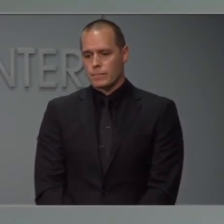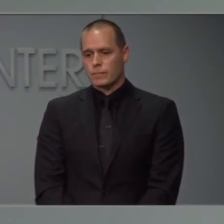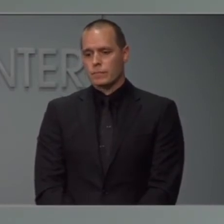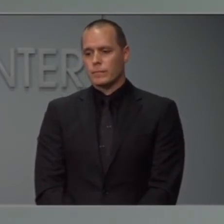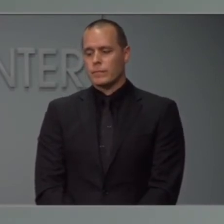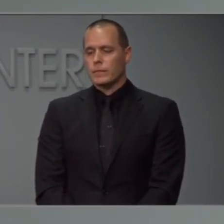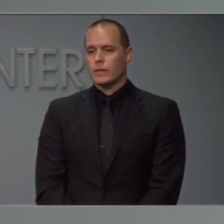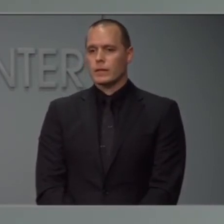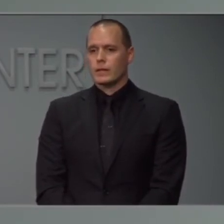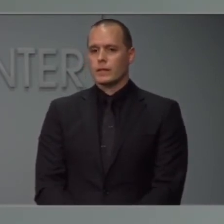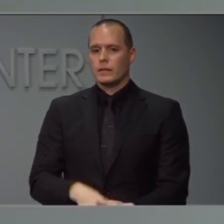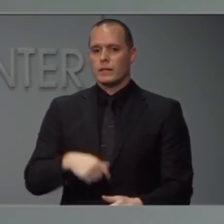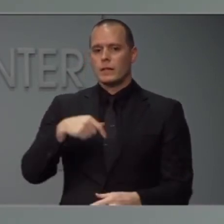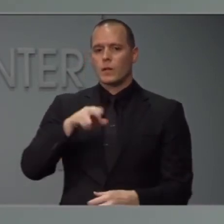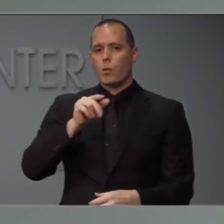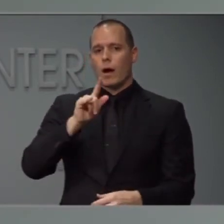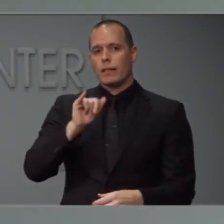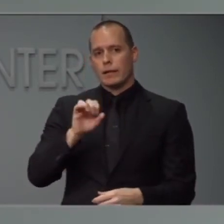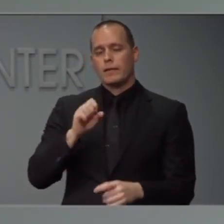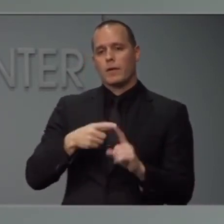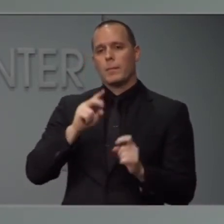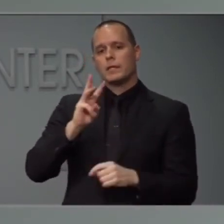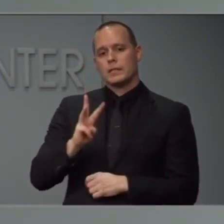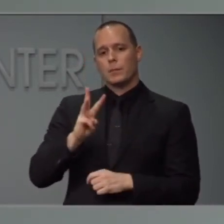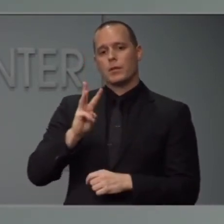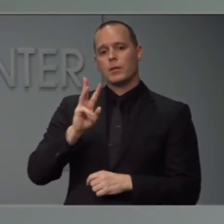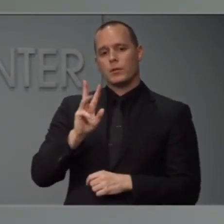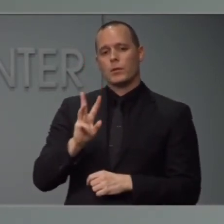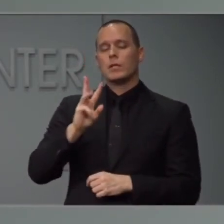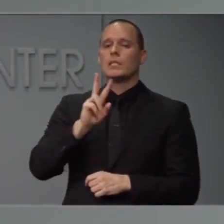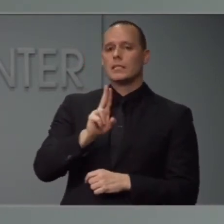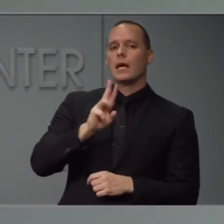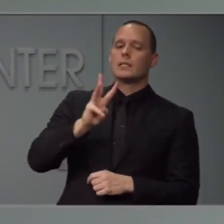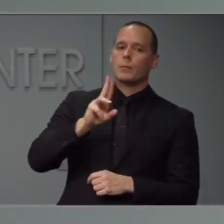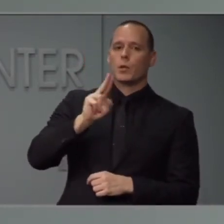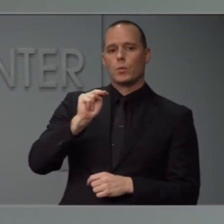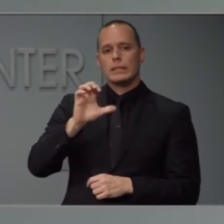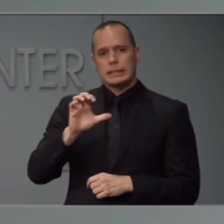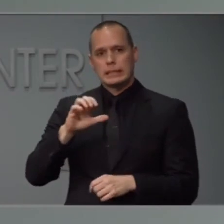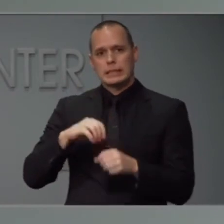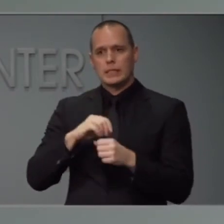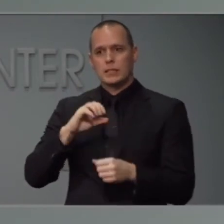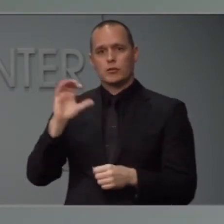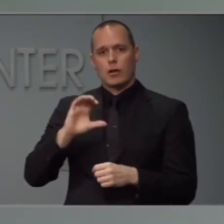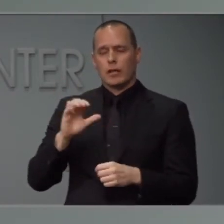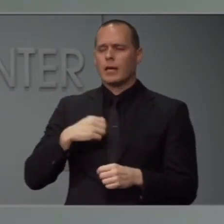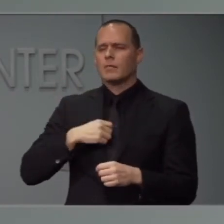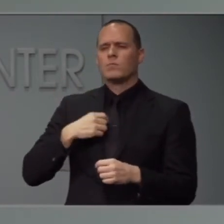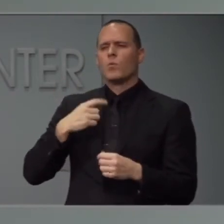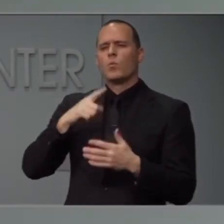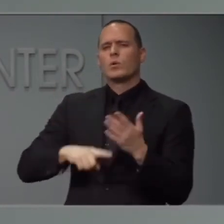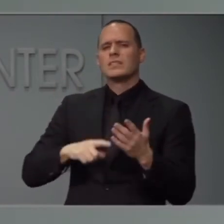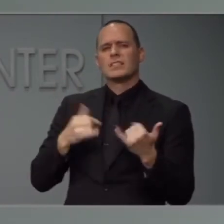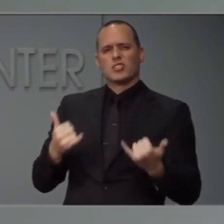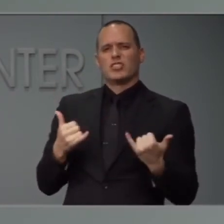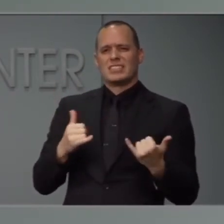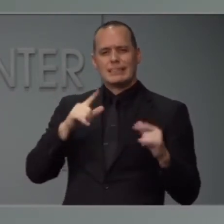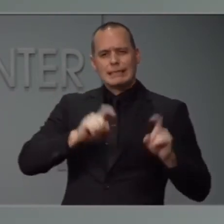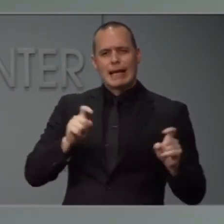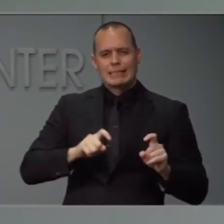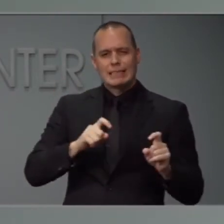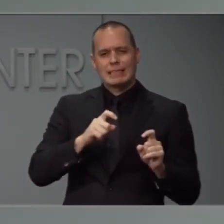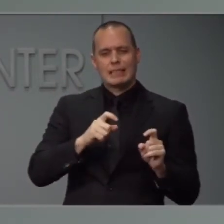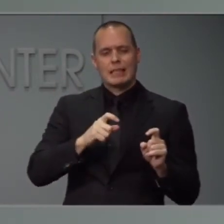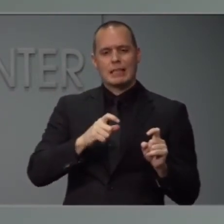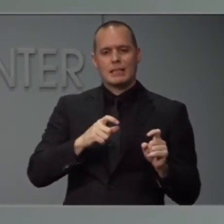Hi, this is Chloe Leshner from WCNC Charlotte. Wondering again what the current backlog is and then what's the reason behind that? Are there